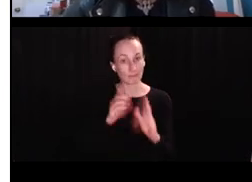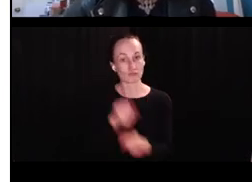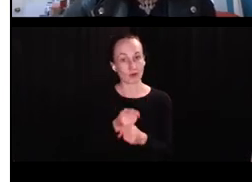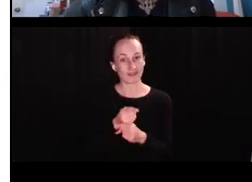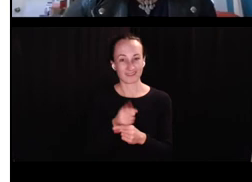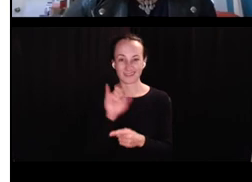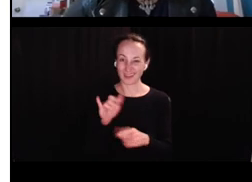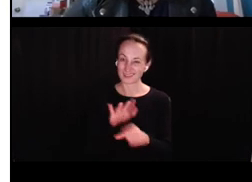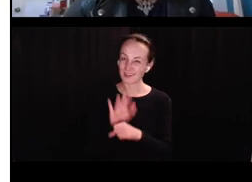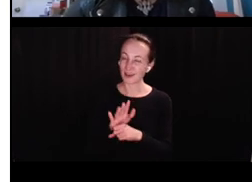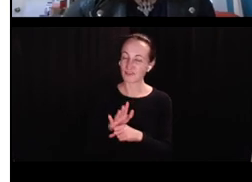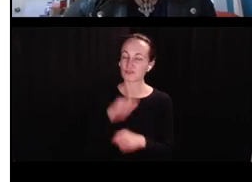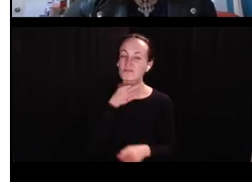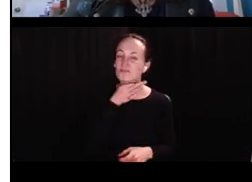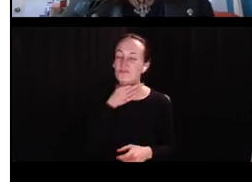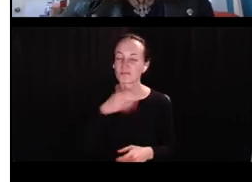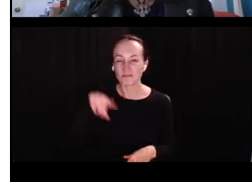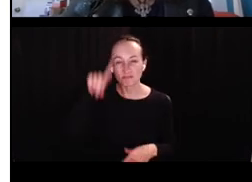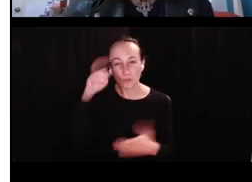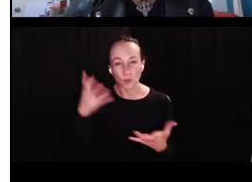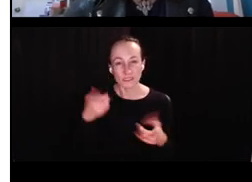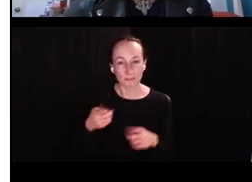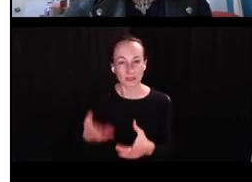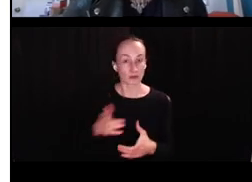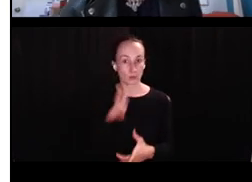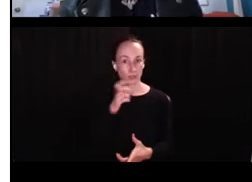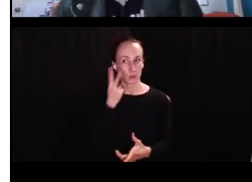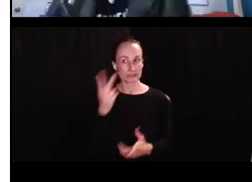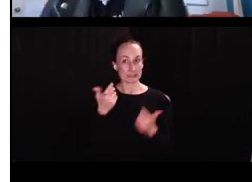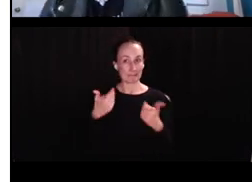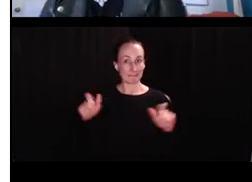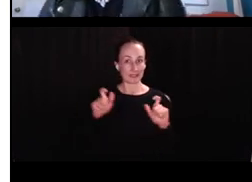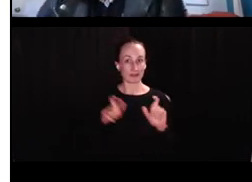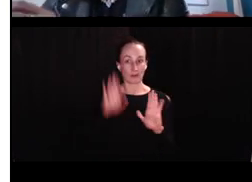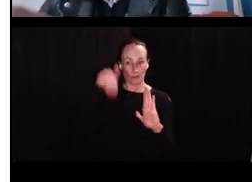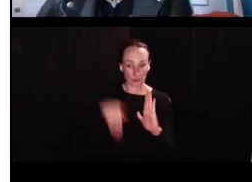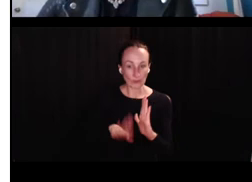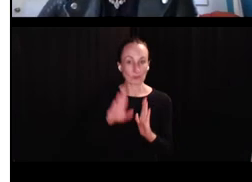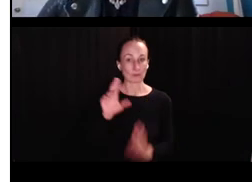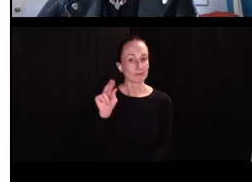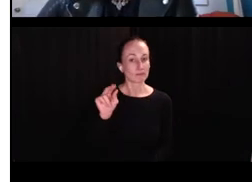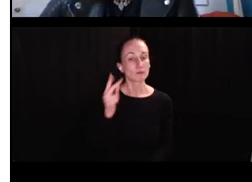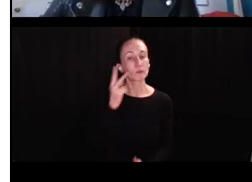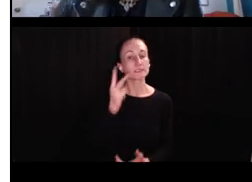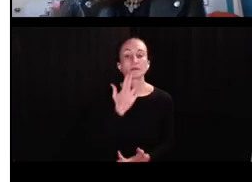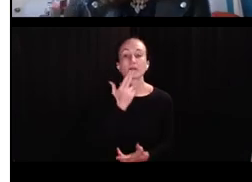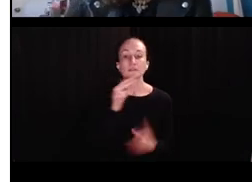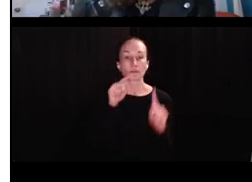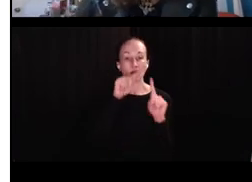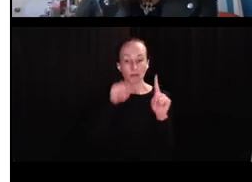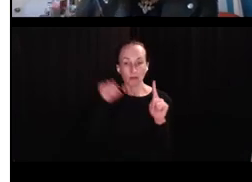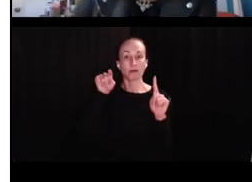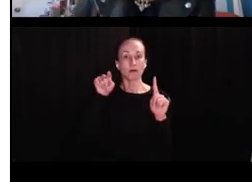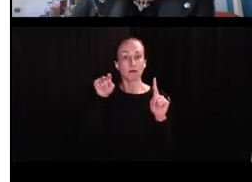Um, I mean, that's enough to question what's happening here. We don't see these big dips. What we're seeing are really